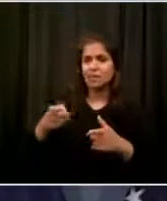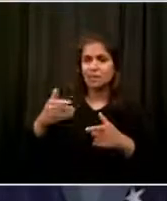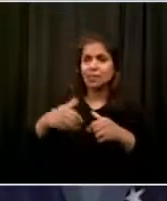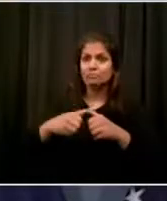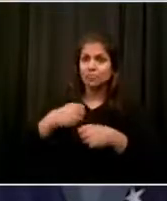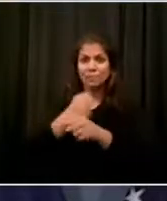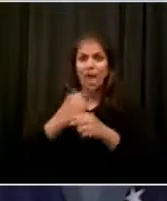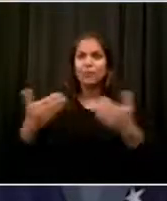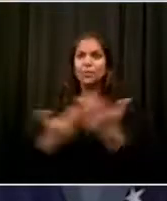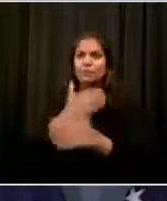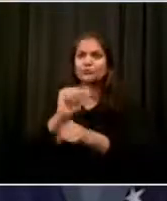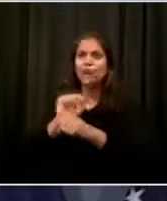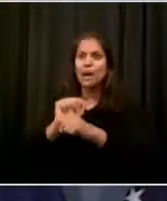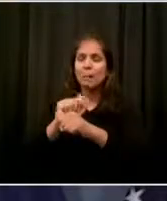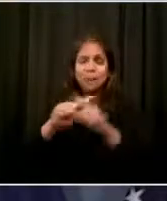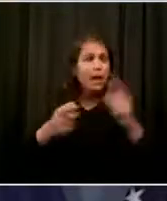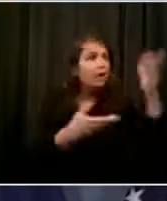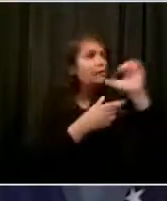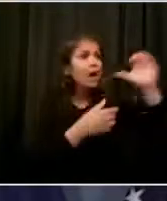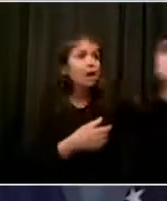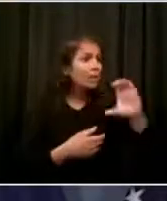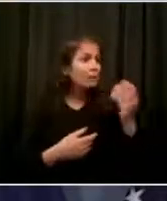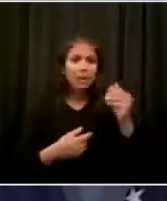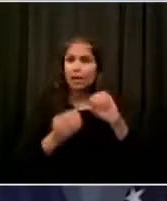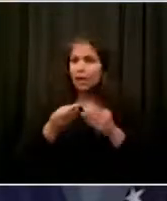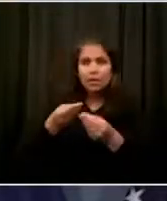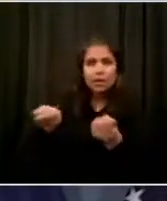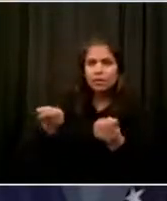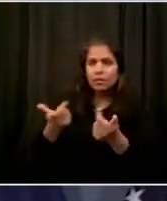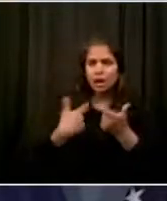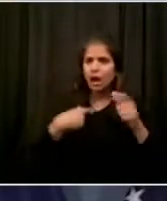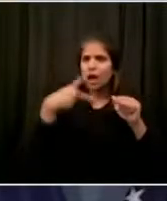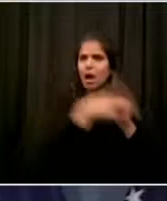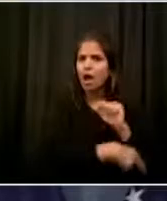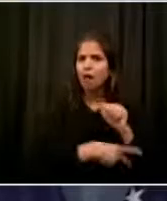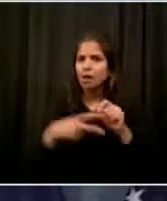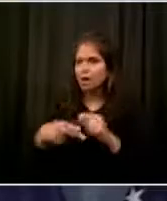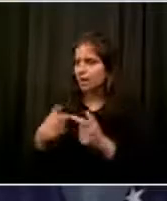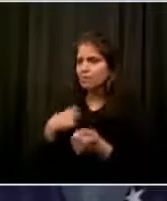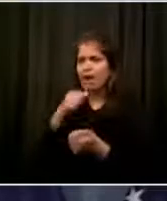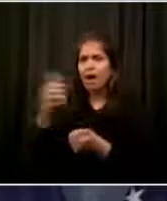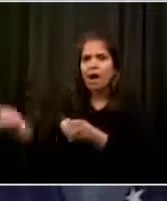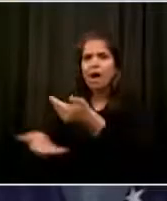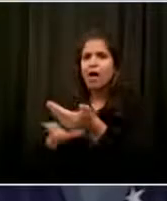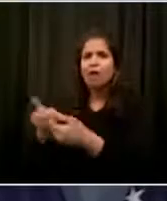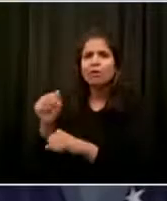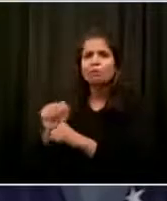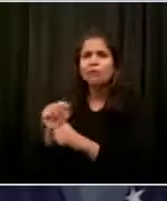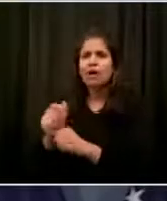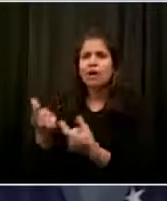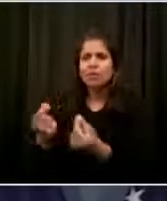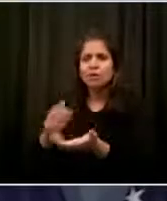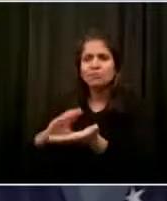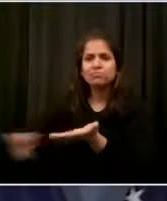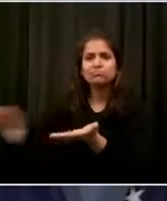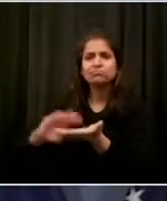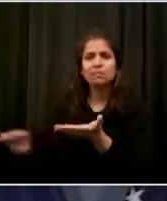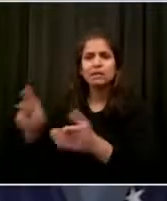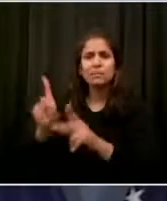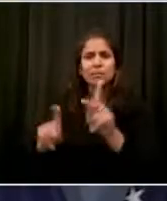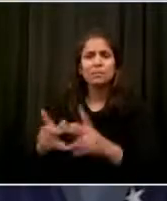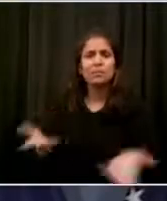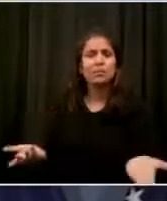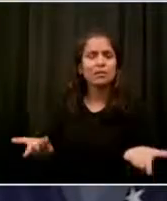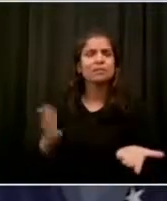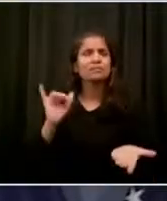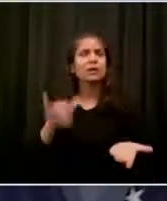after watching the coronavirus and then now watching the problems that have been dredged up so powerfully in the last week